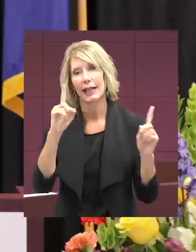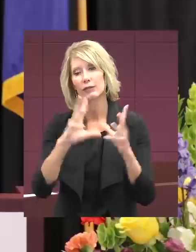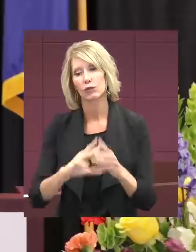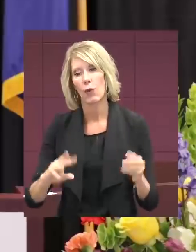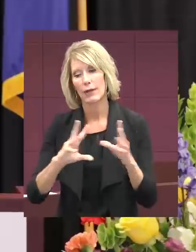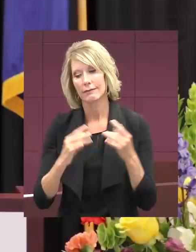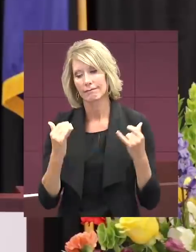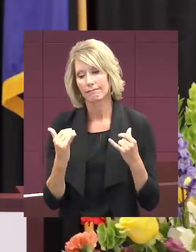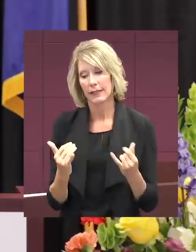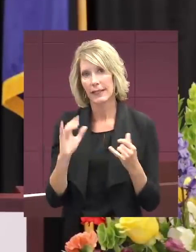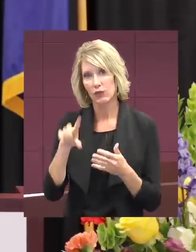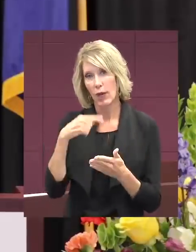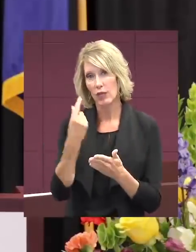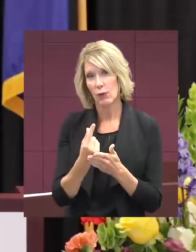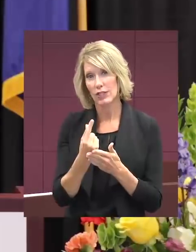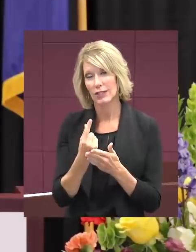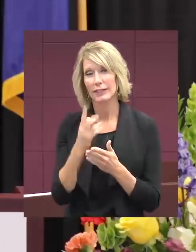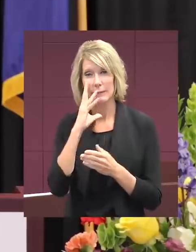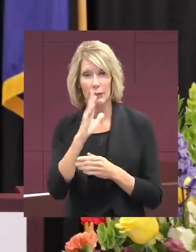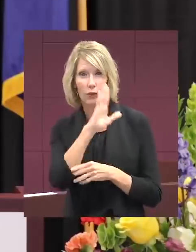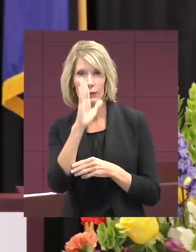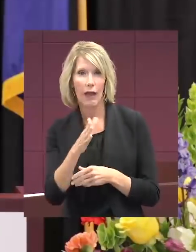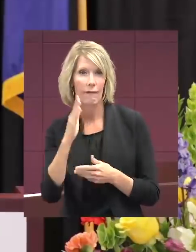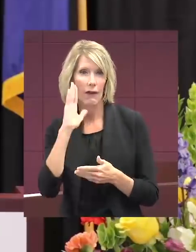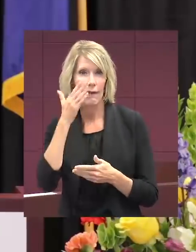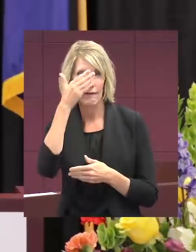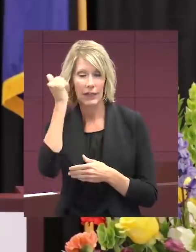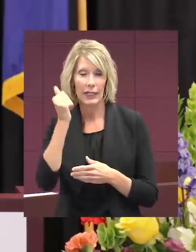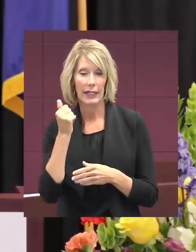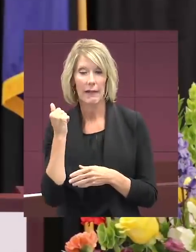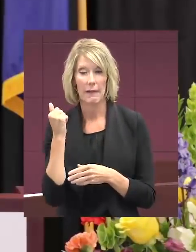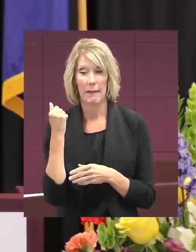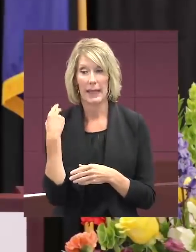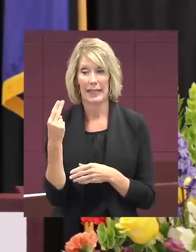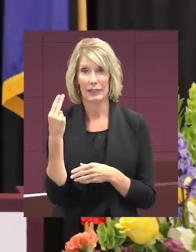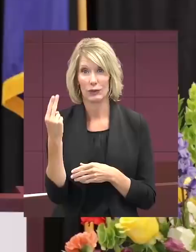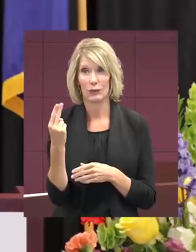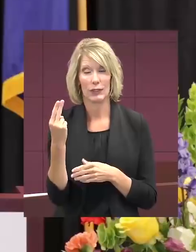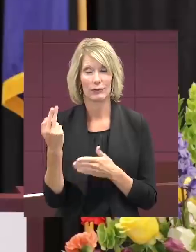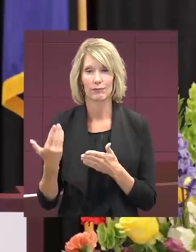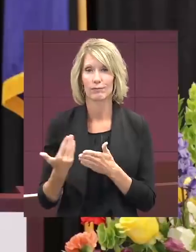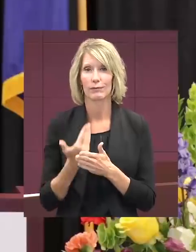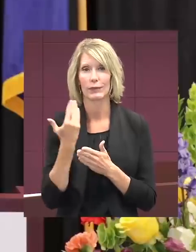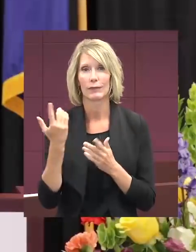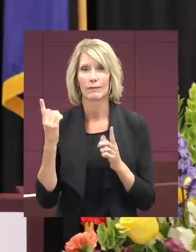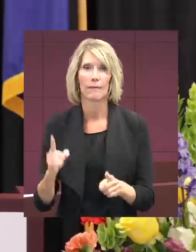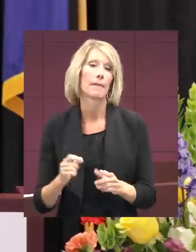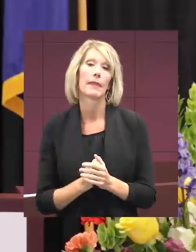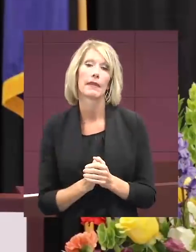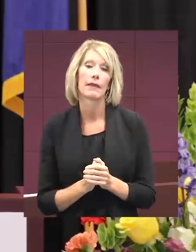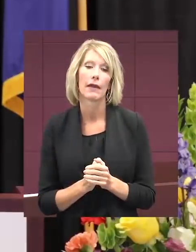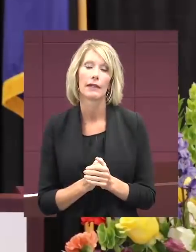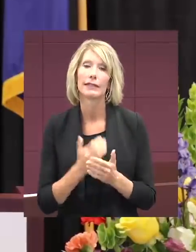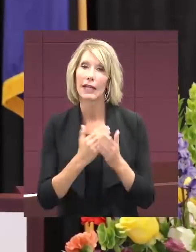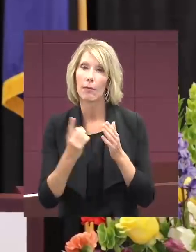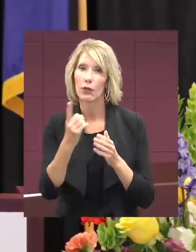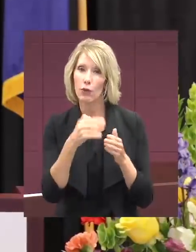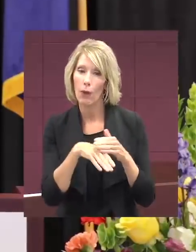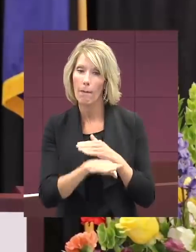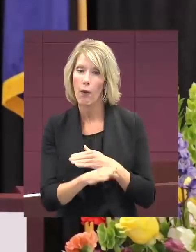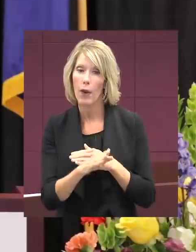is one that you will never forget. This is history in the making. Some of you were even born the year of 9-11.